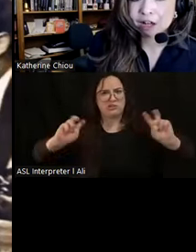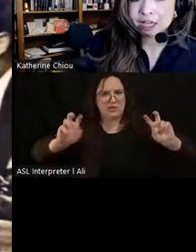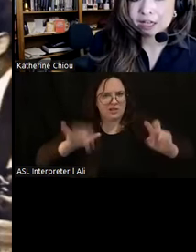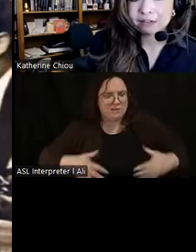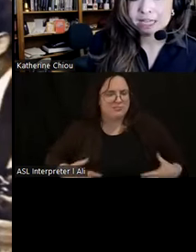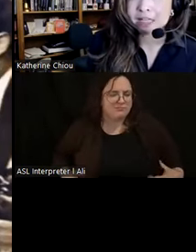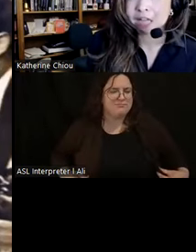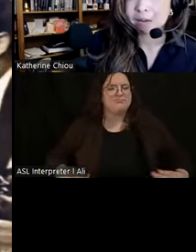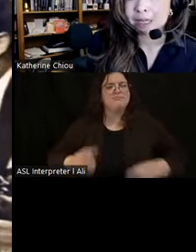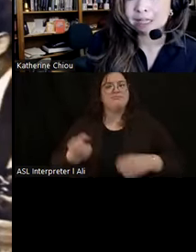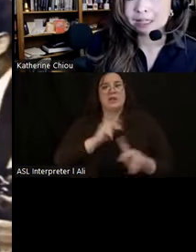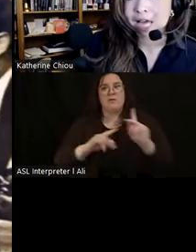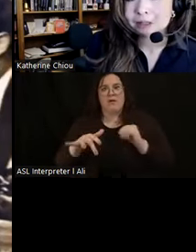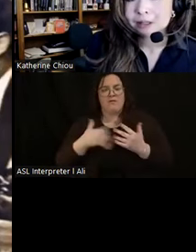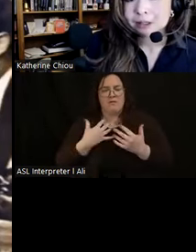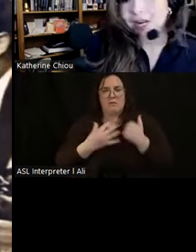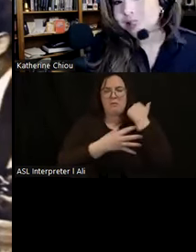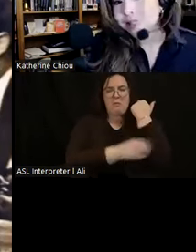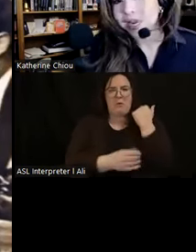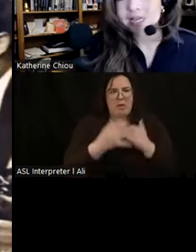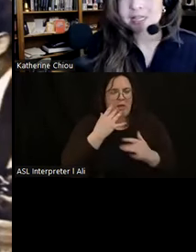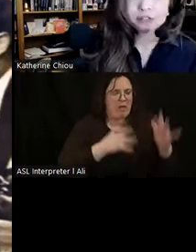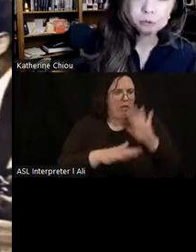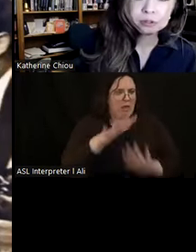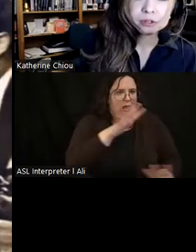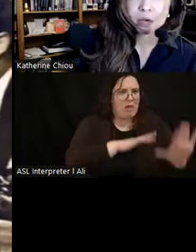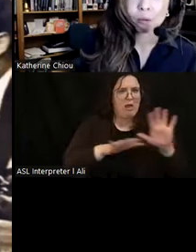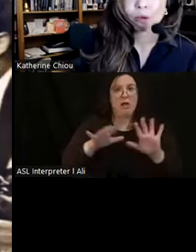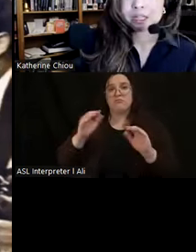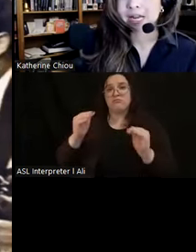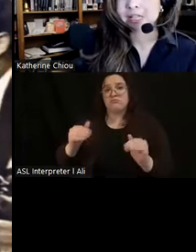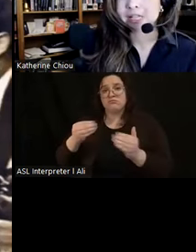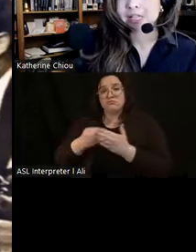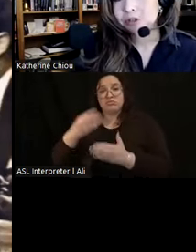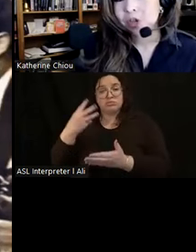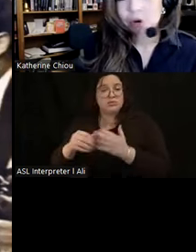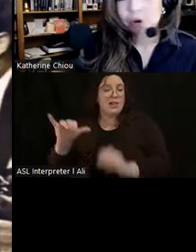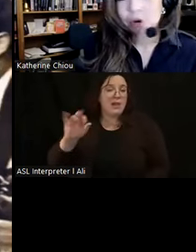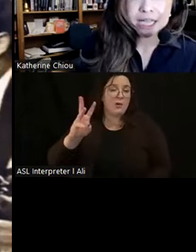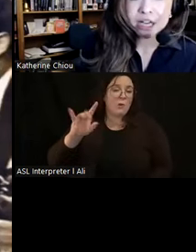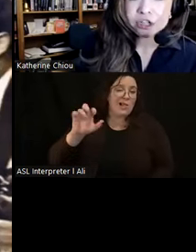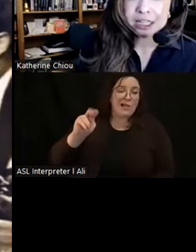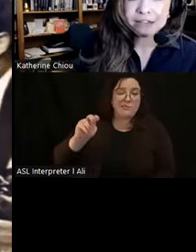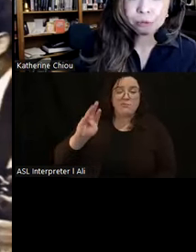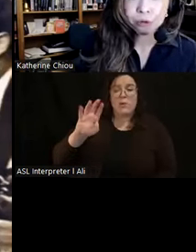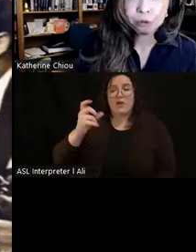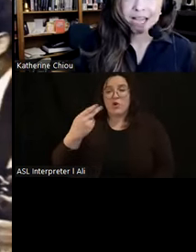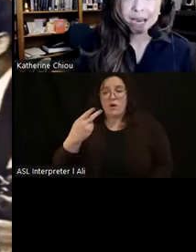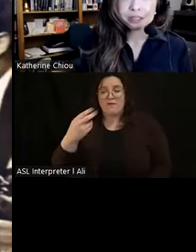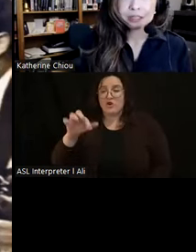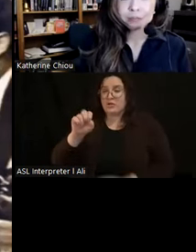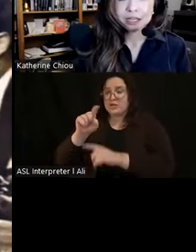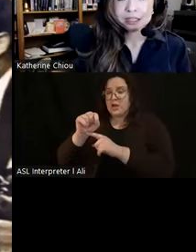fallout of economic collapse, you had high society individuals like William Randolph Hearst who were engaging in even more